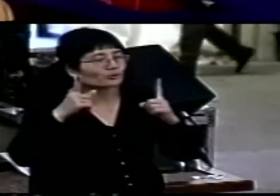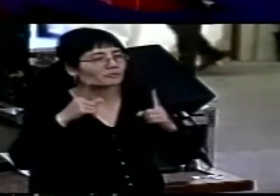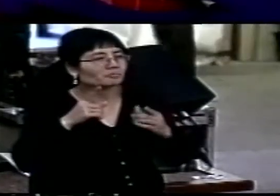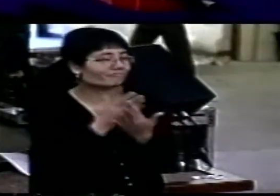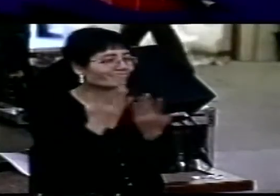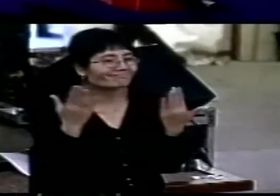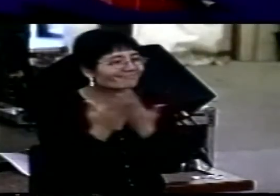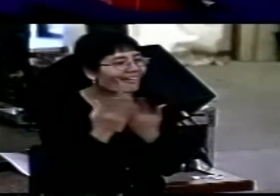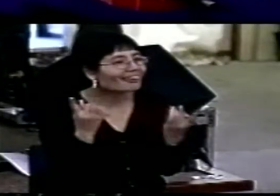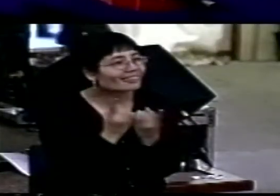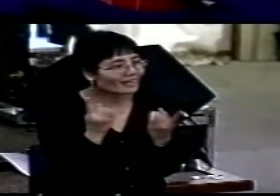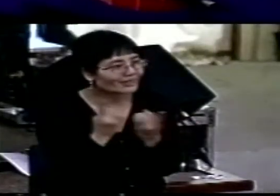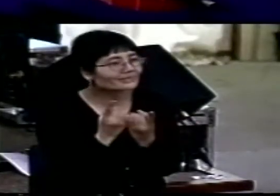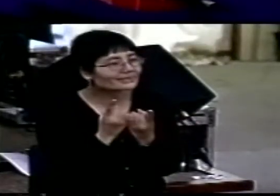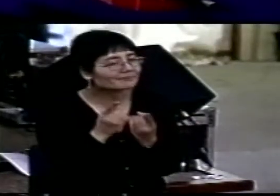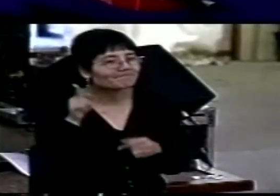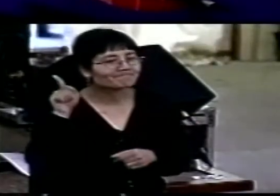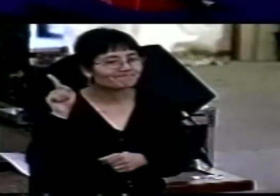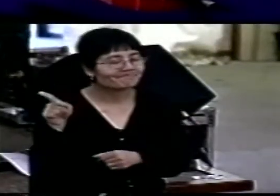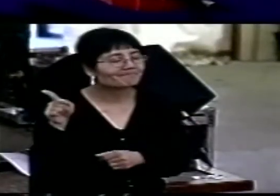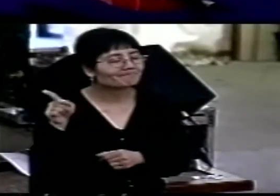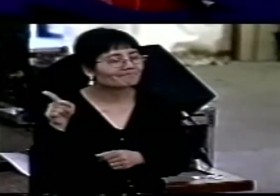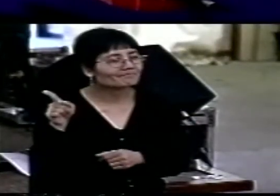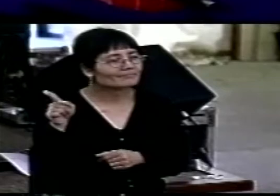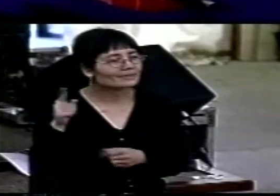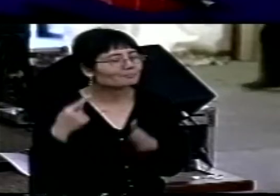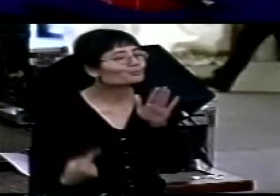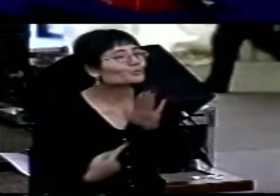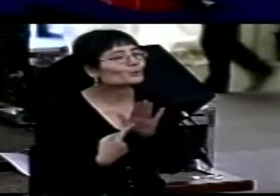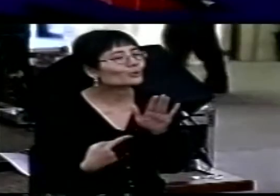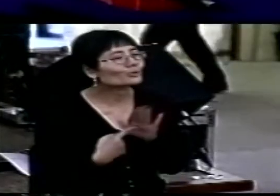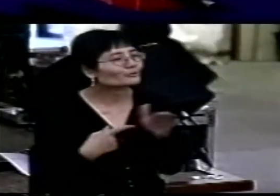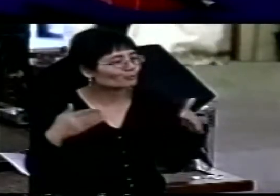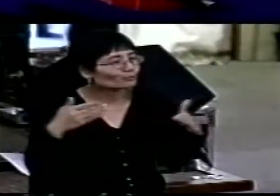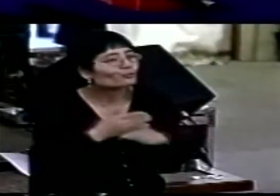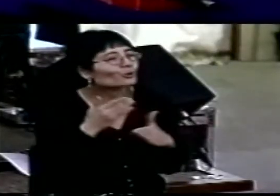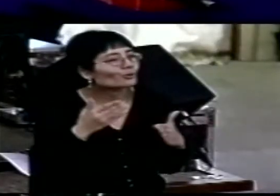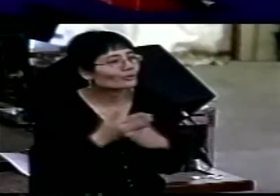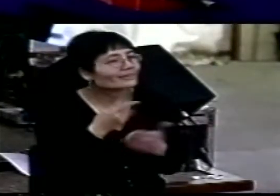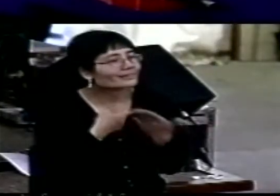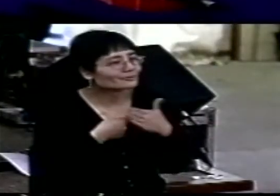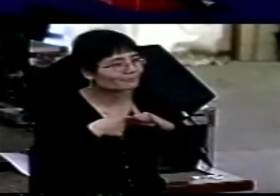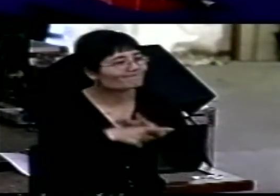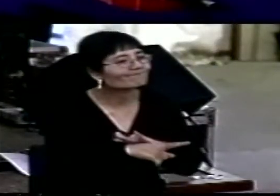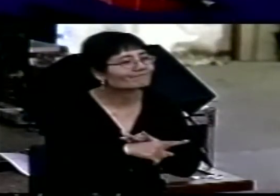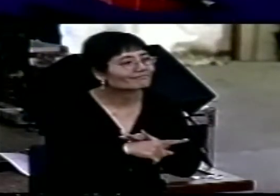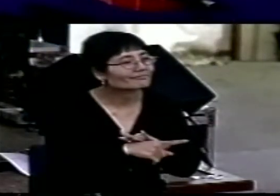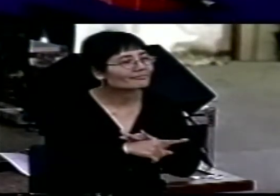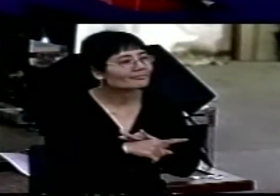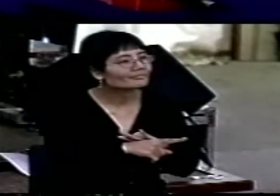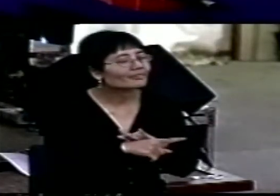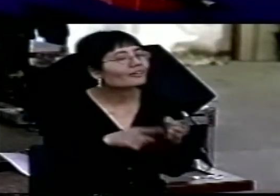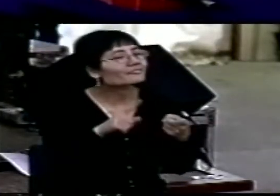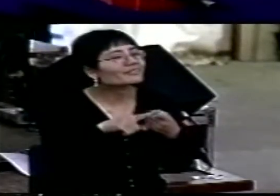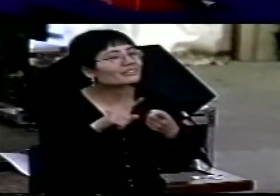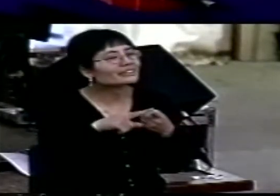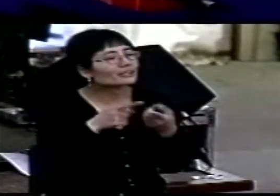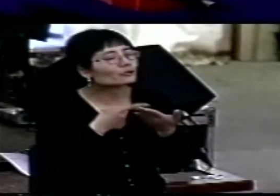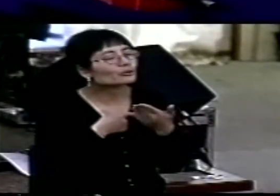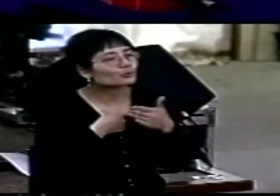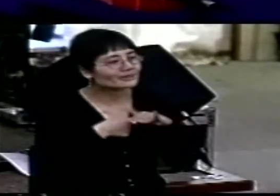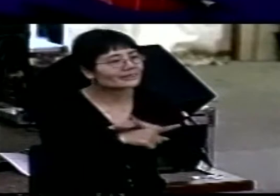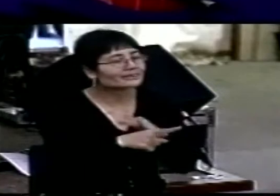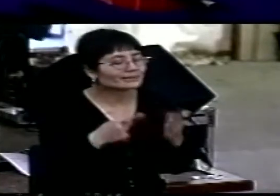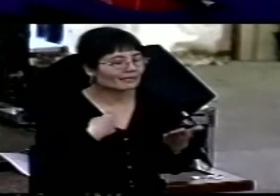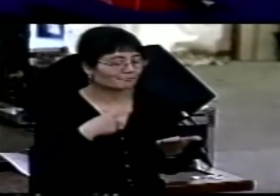Joel has a very important ministry on our behalf as Evangelical Christians. I often find myself reading the